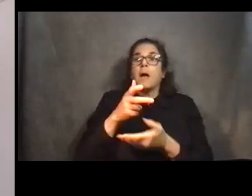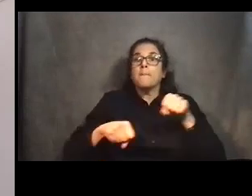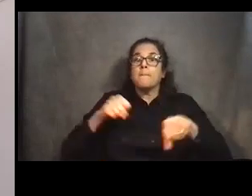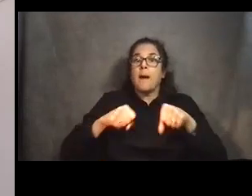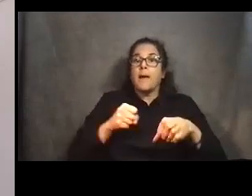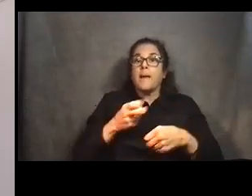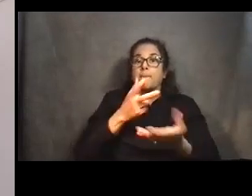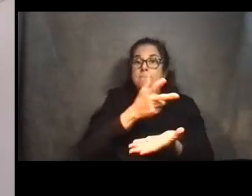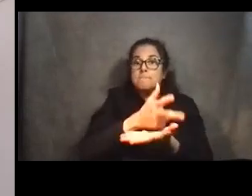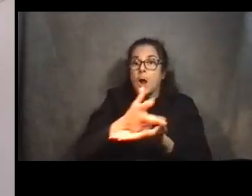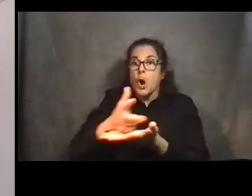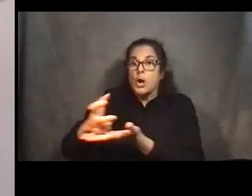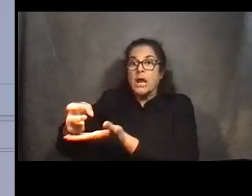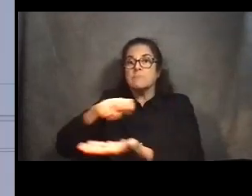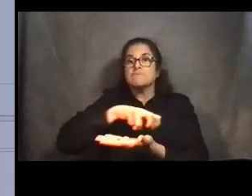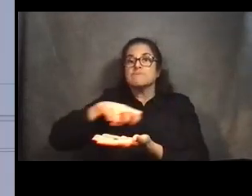Next slide.